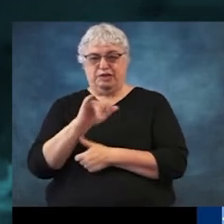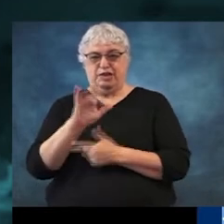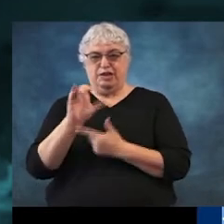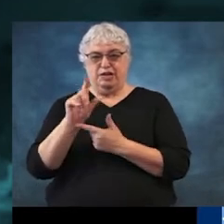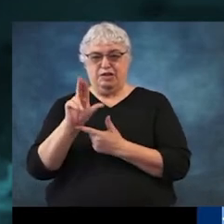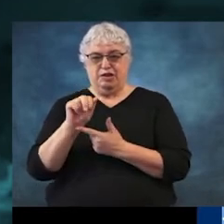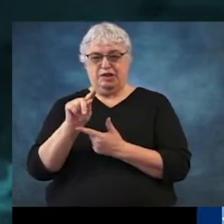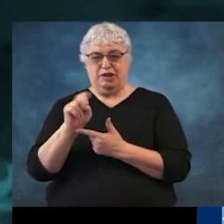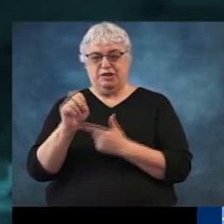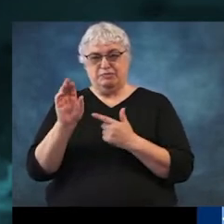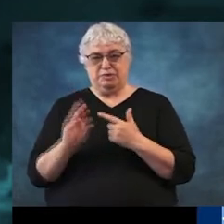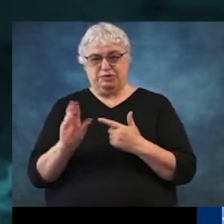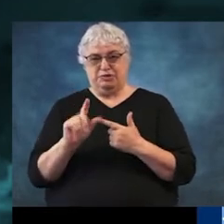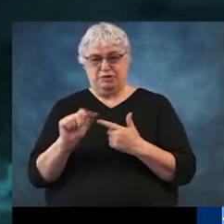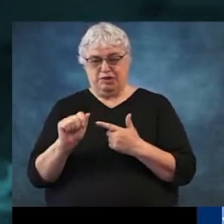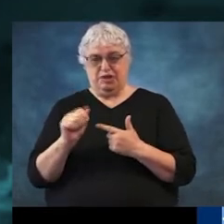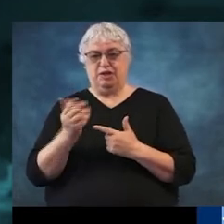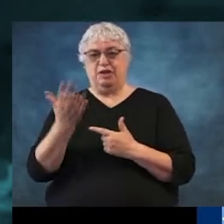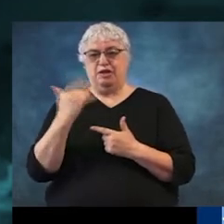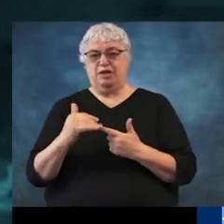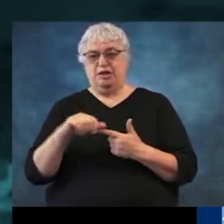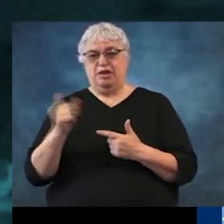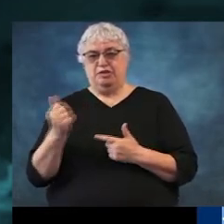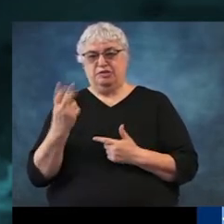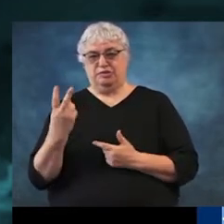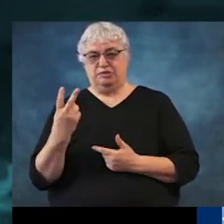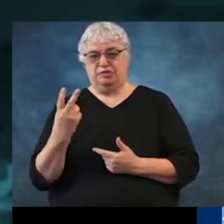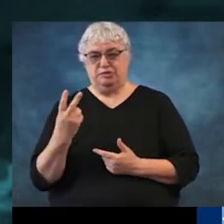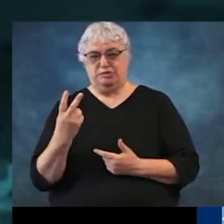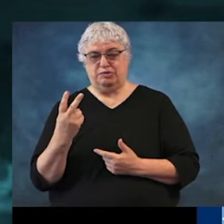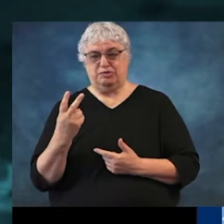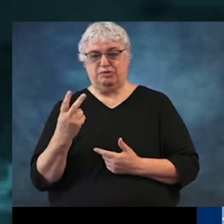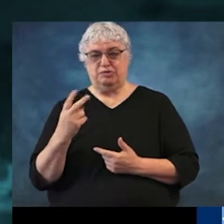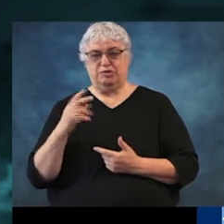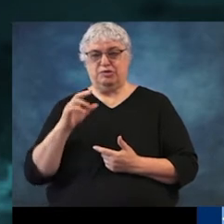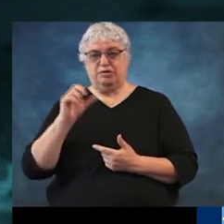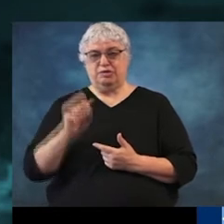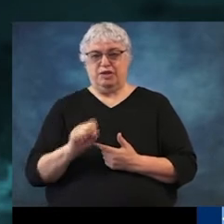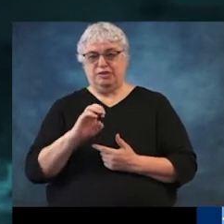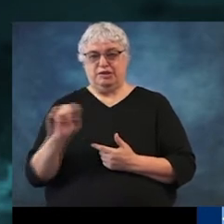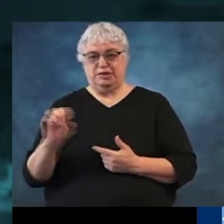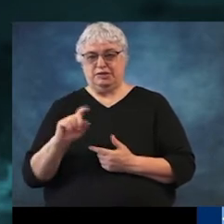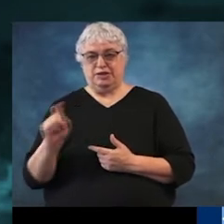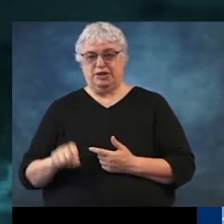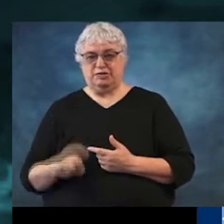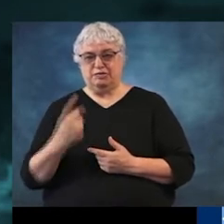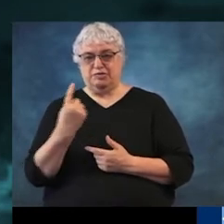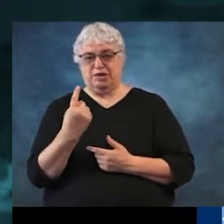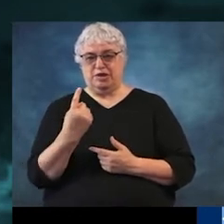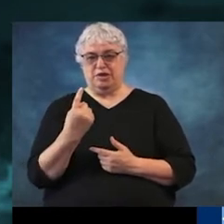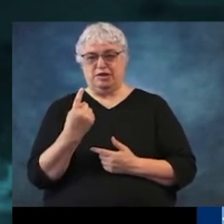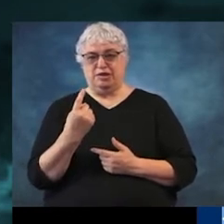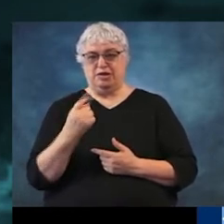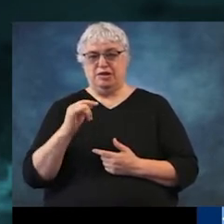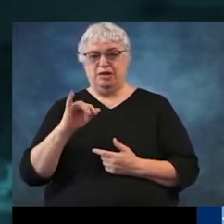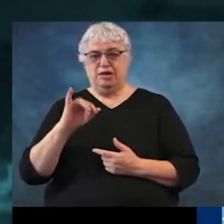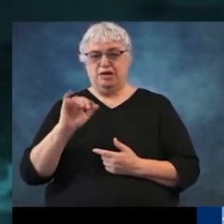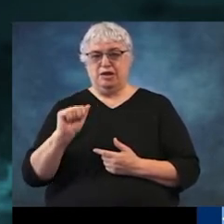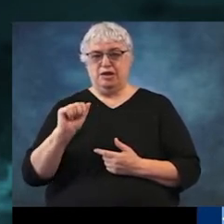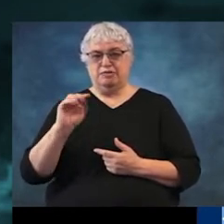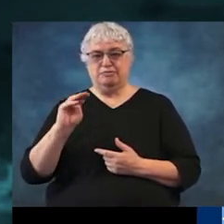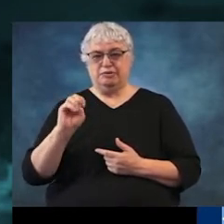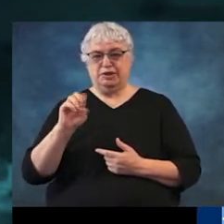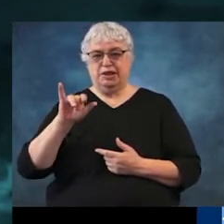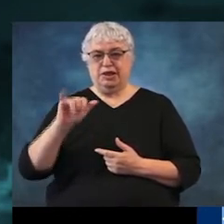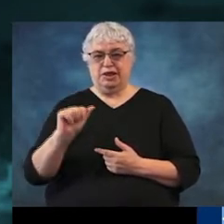Claudette was down in Brazoria County. And the other two there, you know, in southeast Texas also is Tropical Storm Emelda